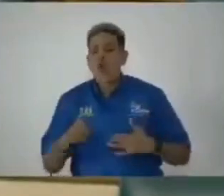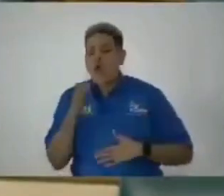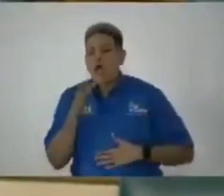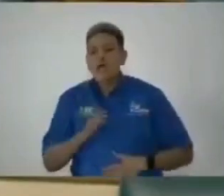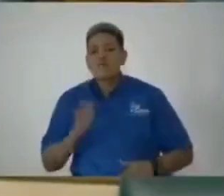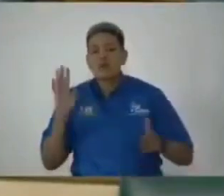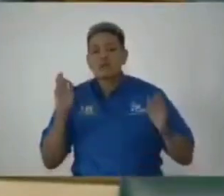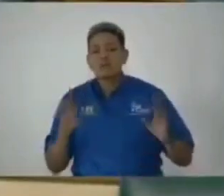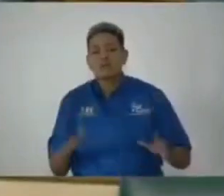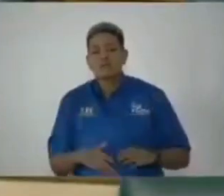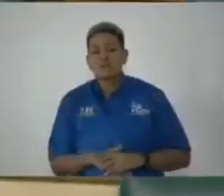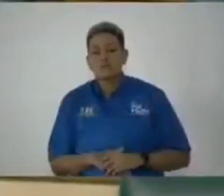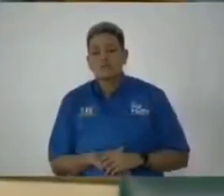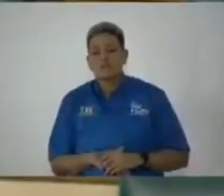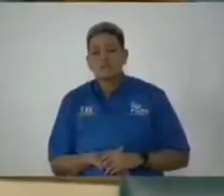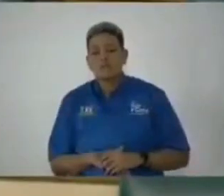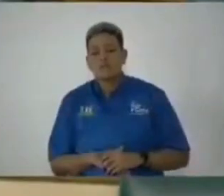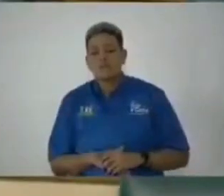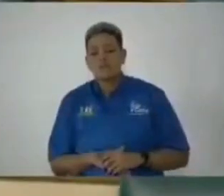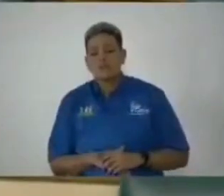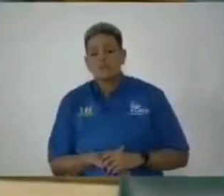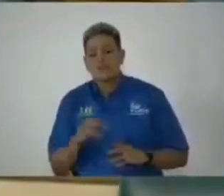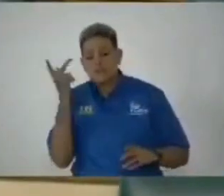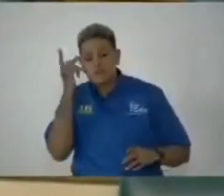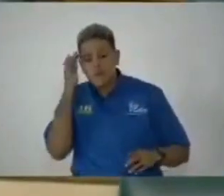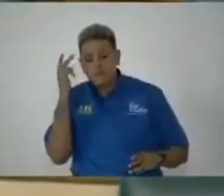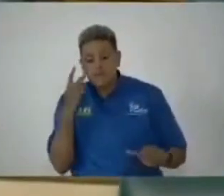I don't know.